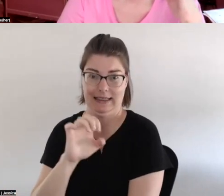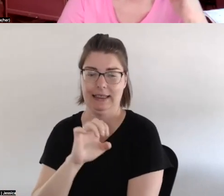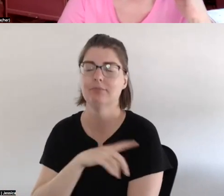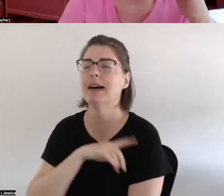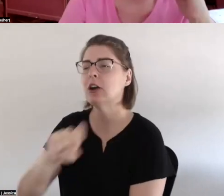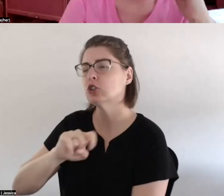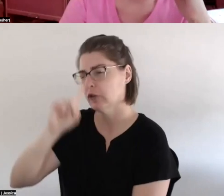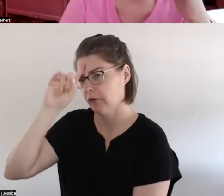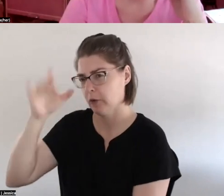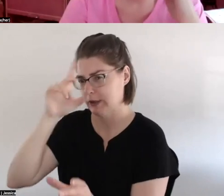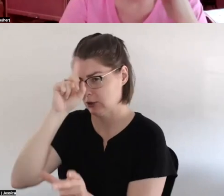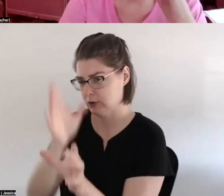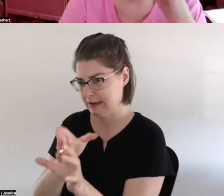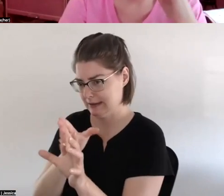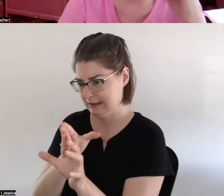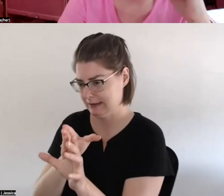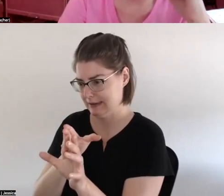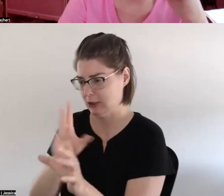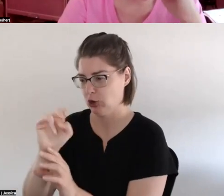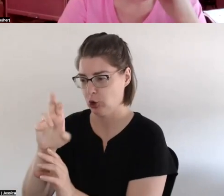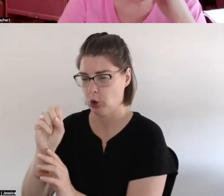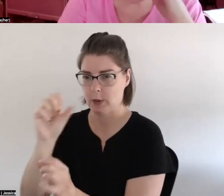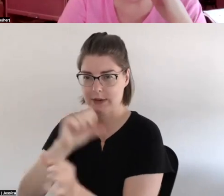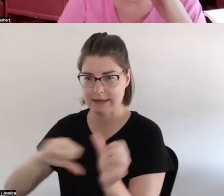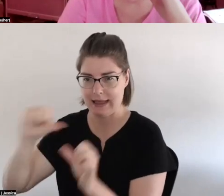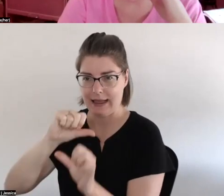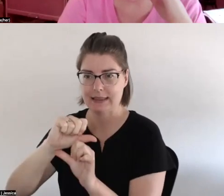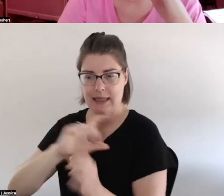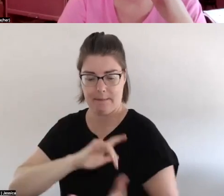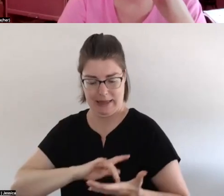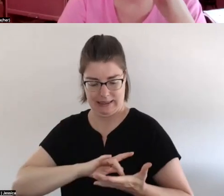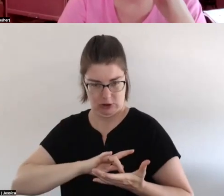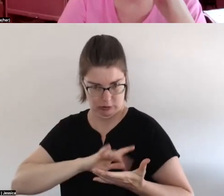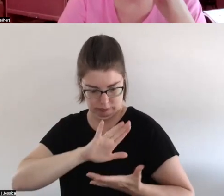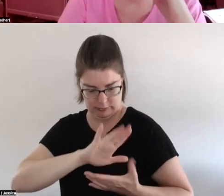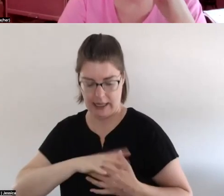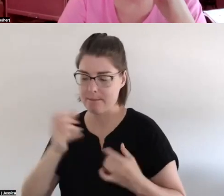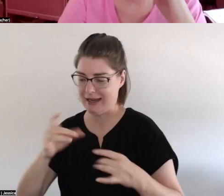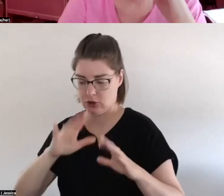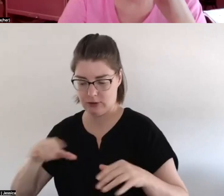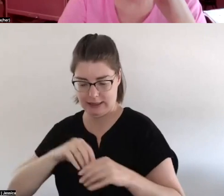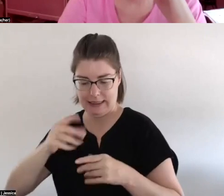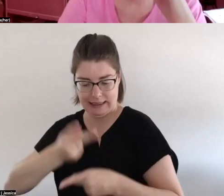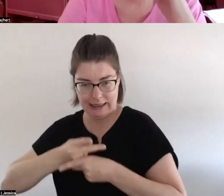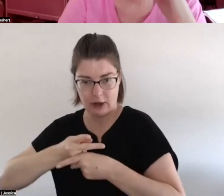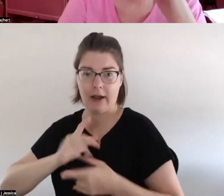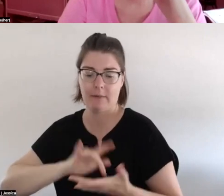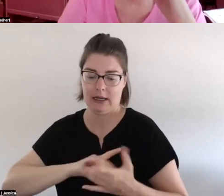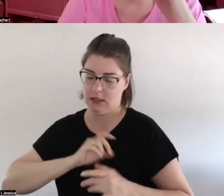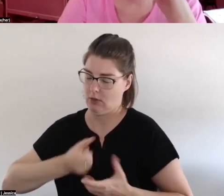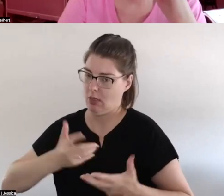thoughts on medicating there are so many of our children that are in care that are heavily medicated for different conditions